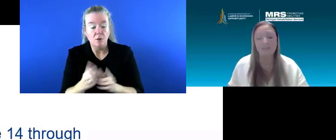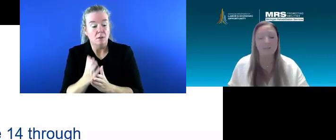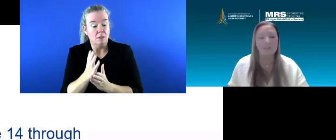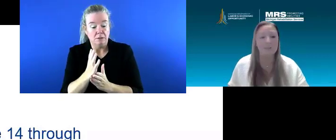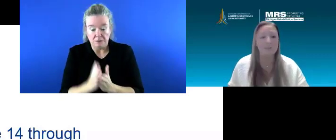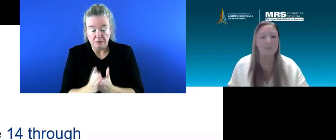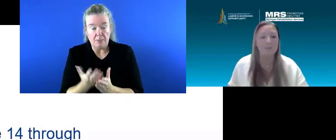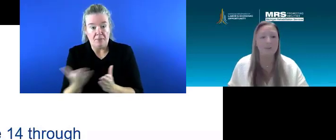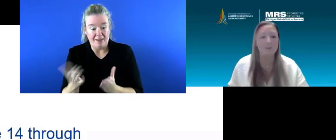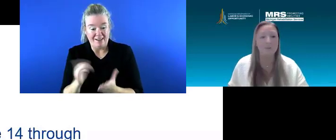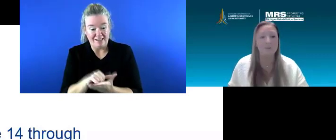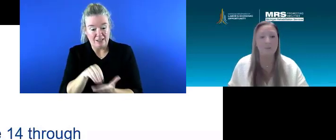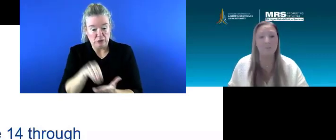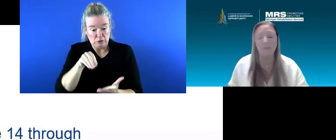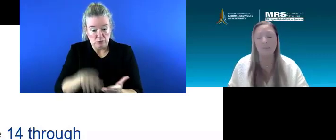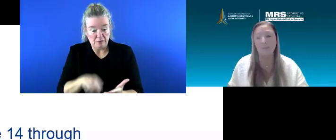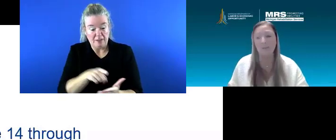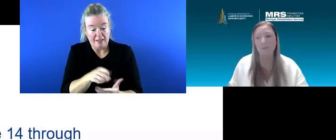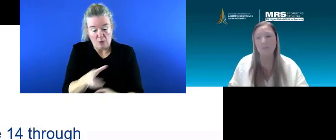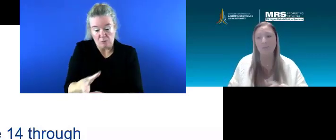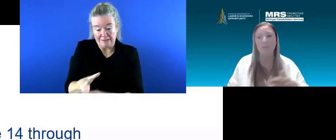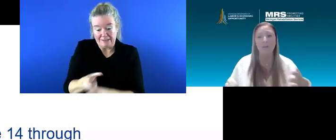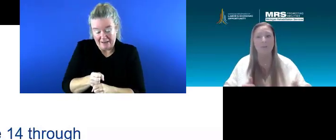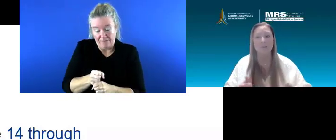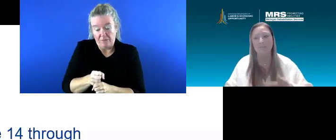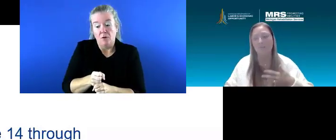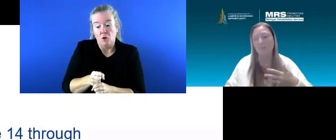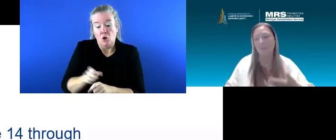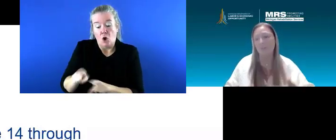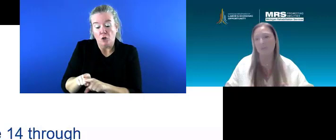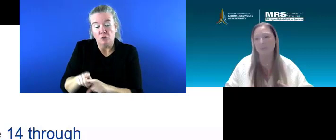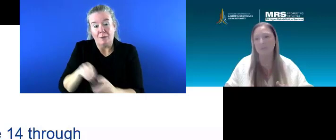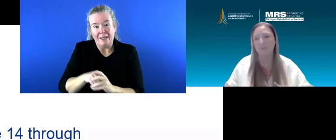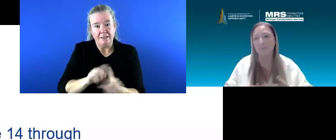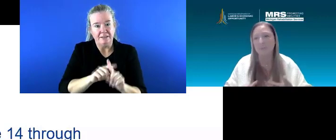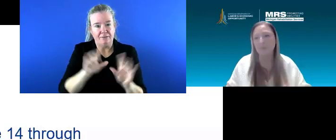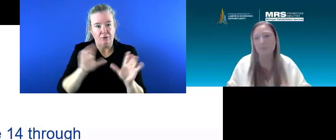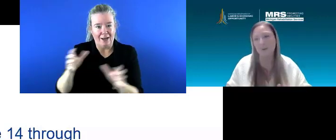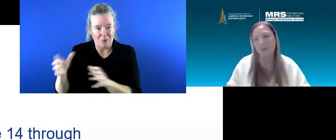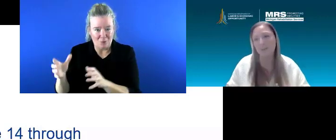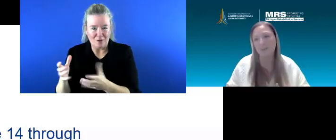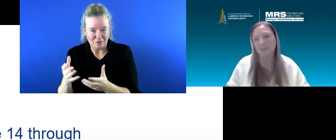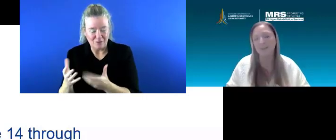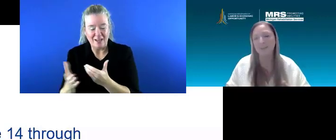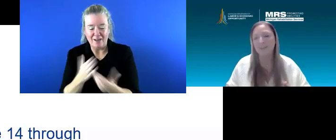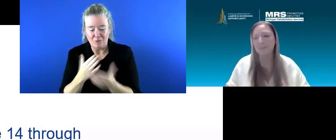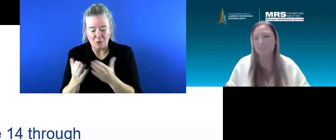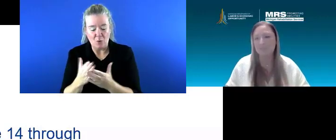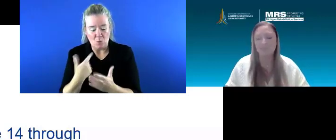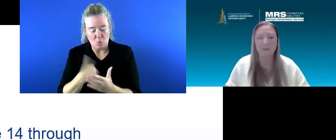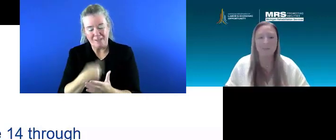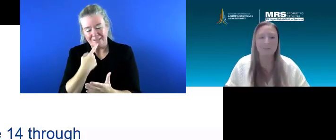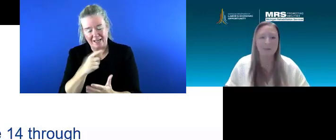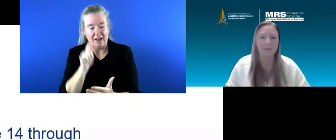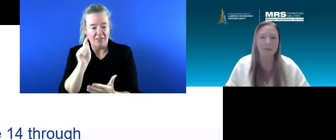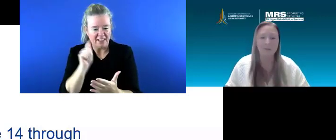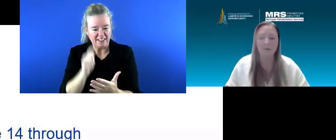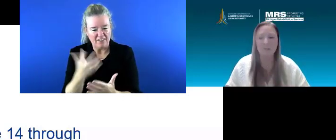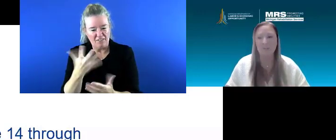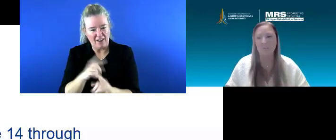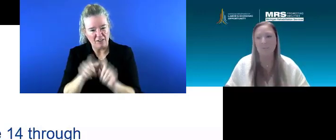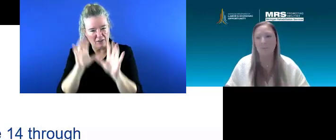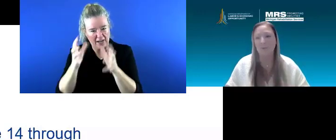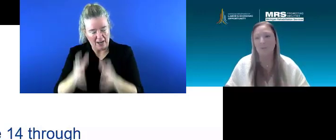the things that the students are receiving are also in all these different categories. So even though we're outlining, there's these five different